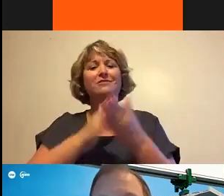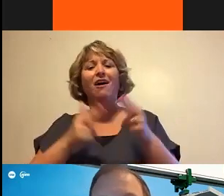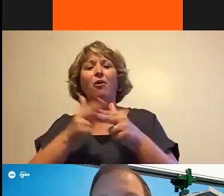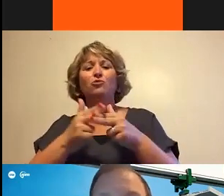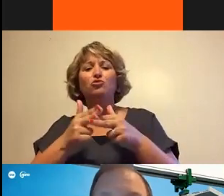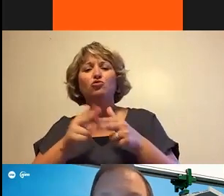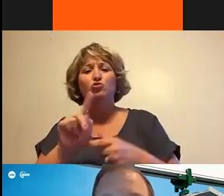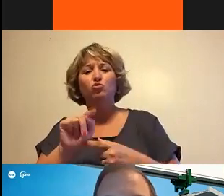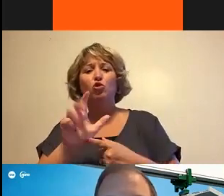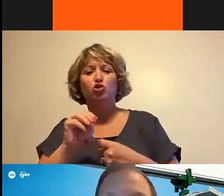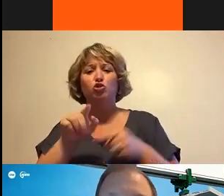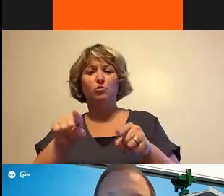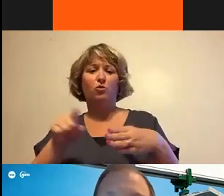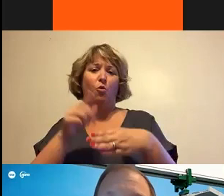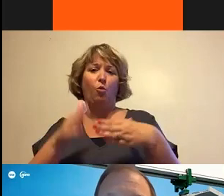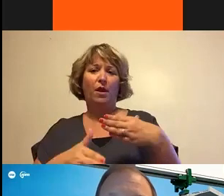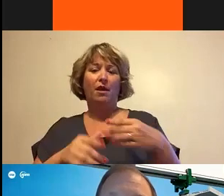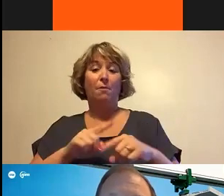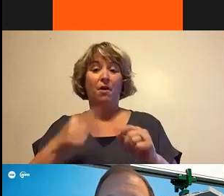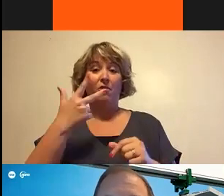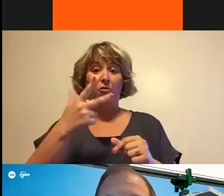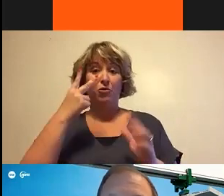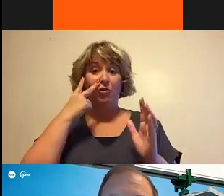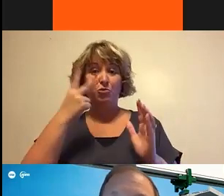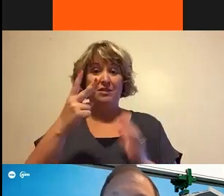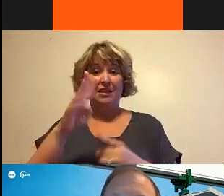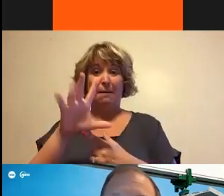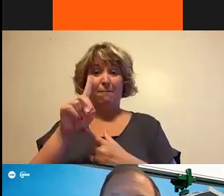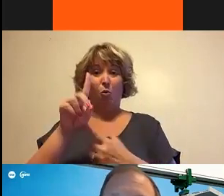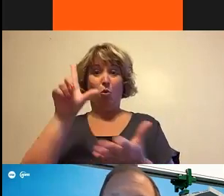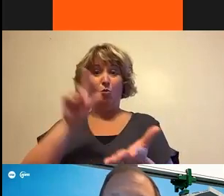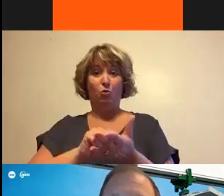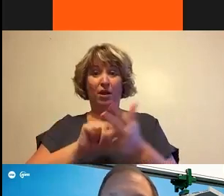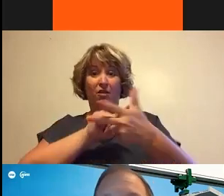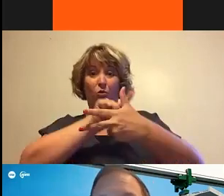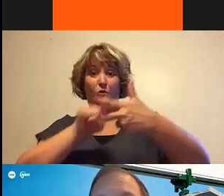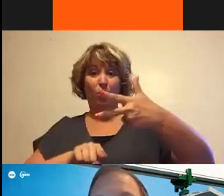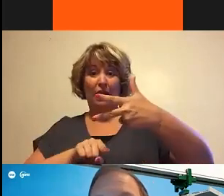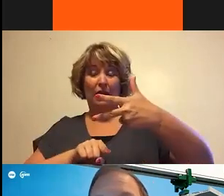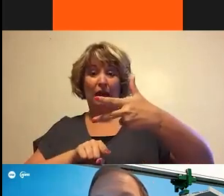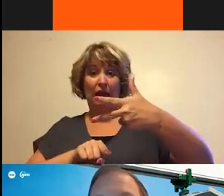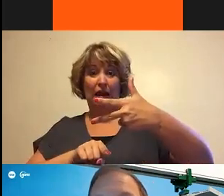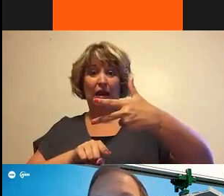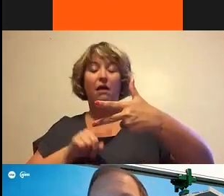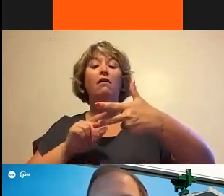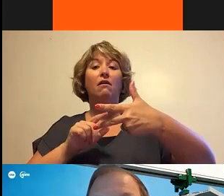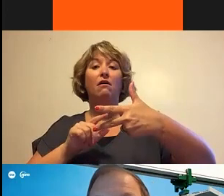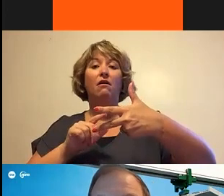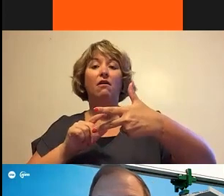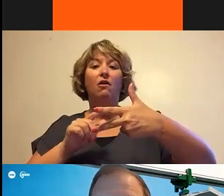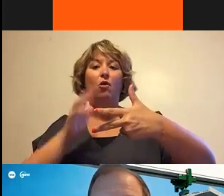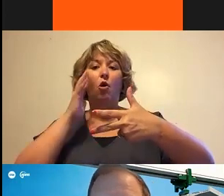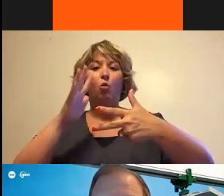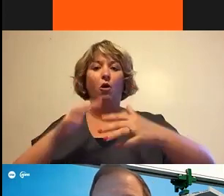And the three that you can see that are in bold. Ardmore, Balmoral, and Ainsley are all areas that we're going to be hoisting